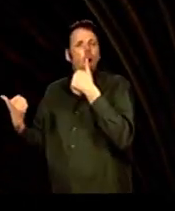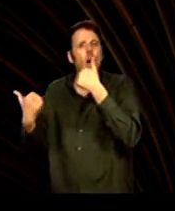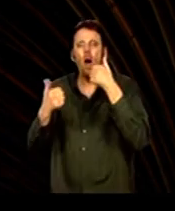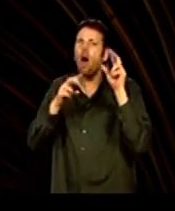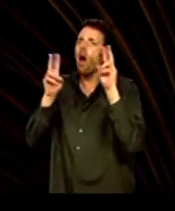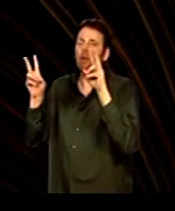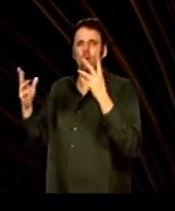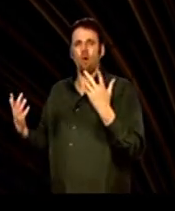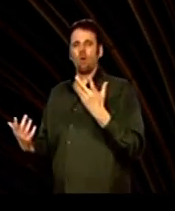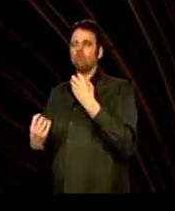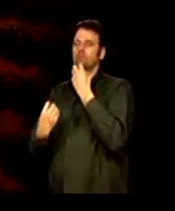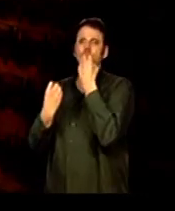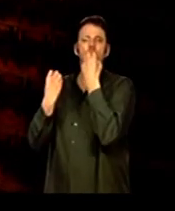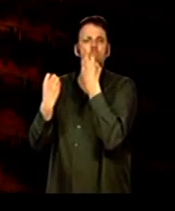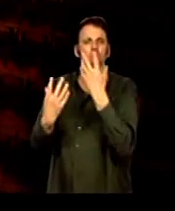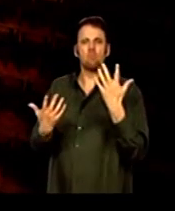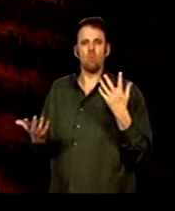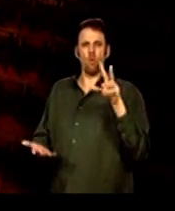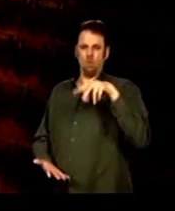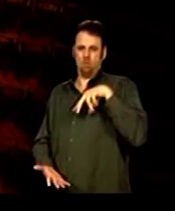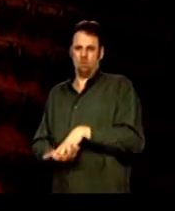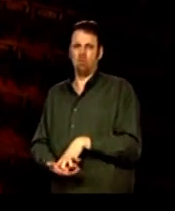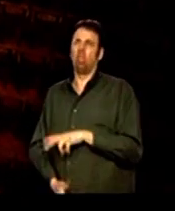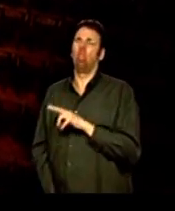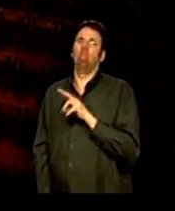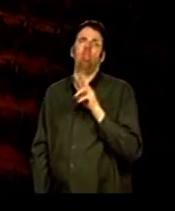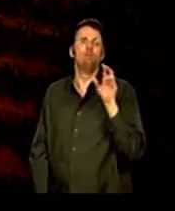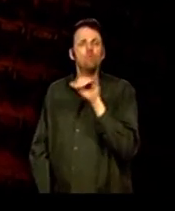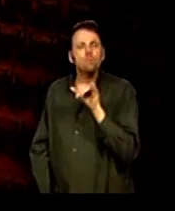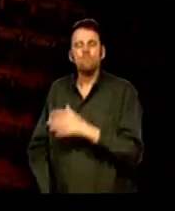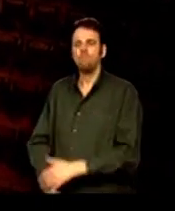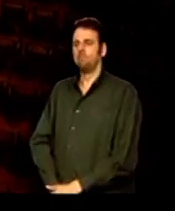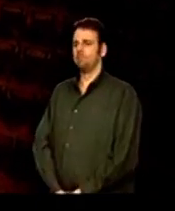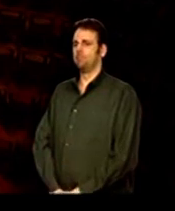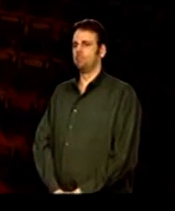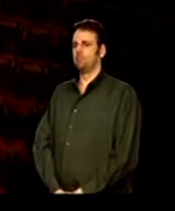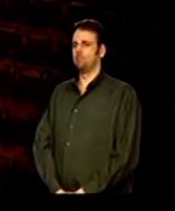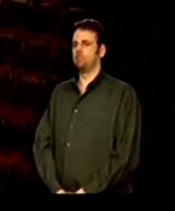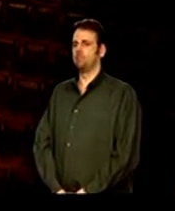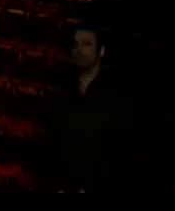is it admirable or is it beautiful but rather does it send you on your knees?